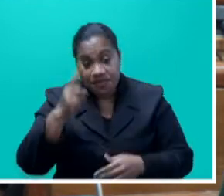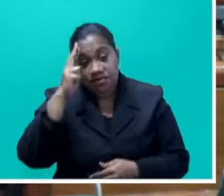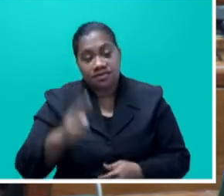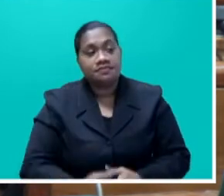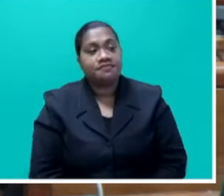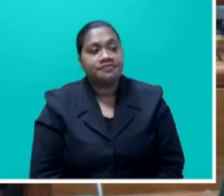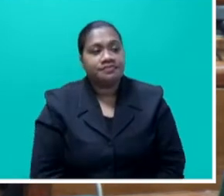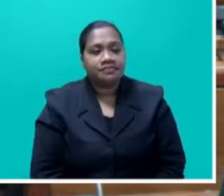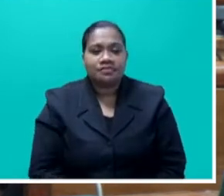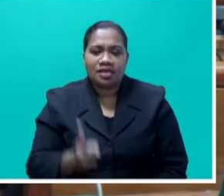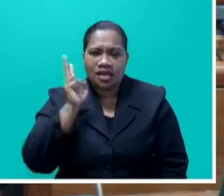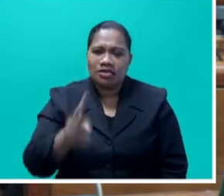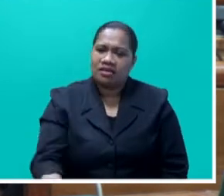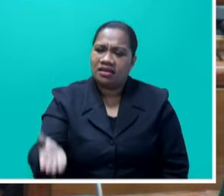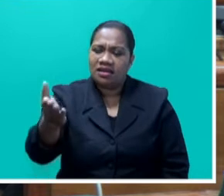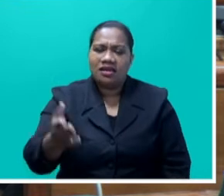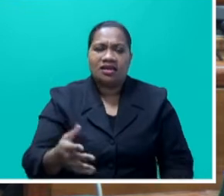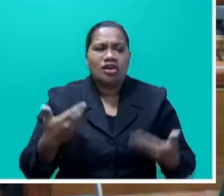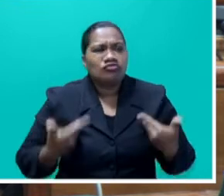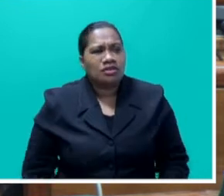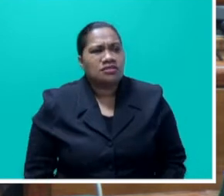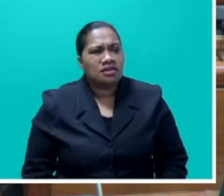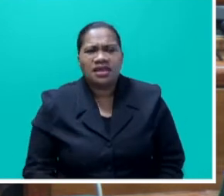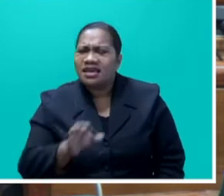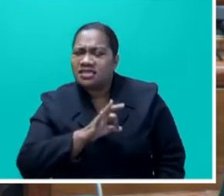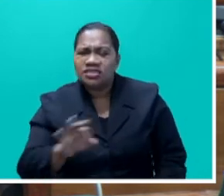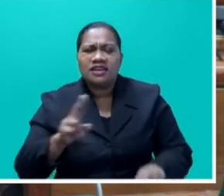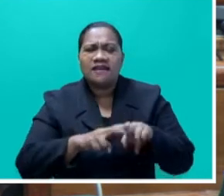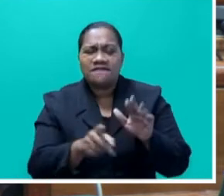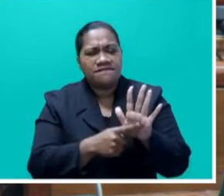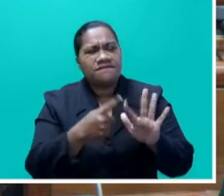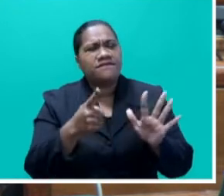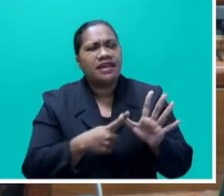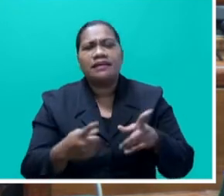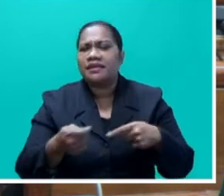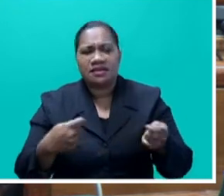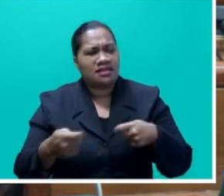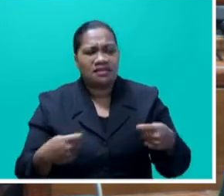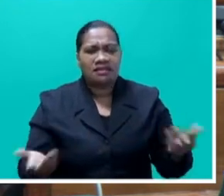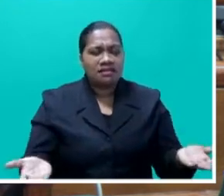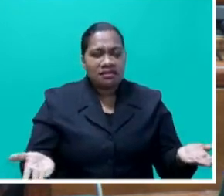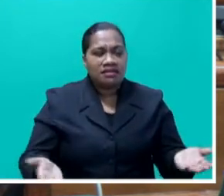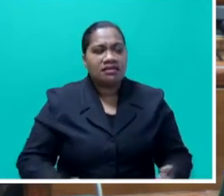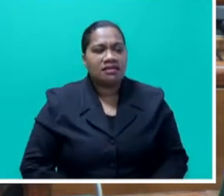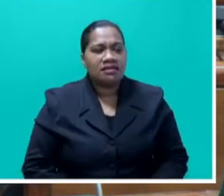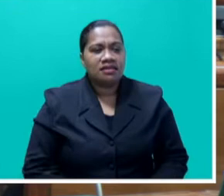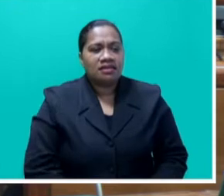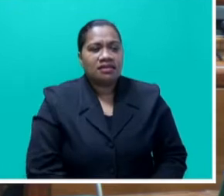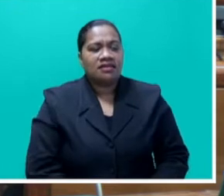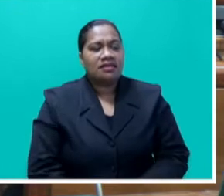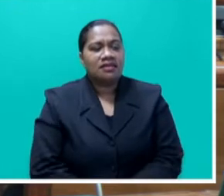look at our dress code. Is this parliament? This is not a flea market? This is not a flea market? Order. Order.